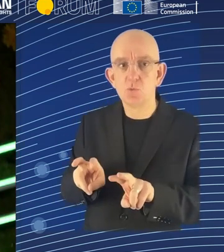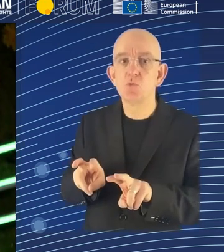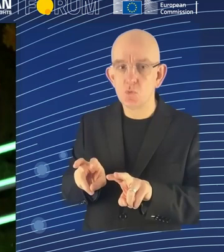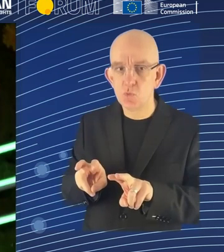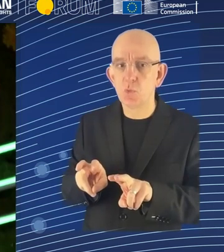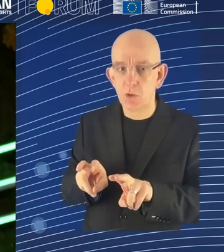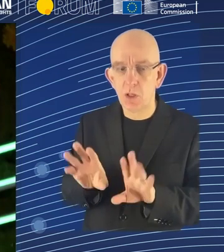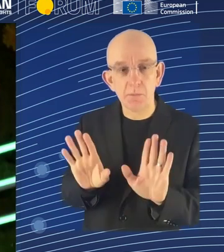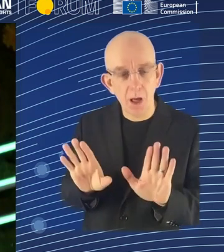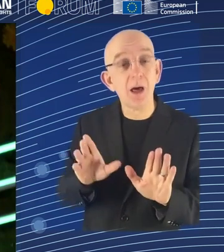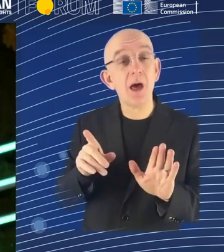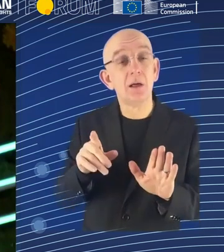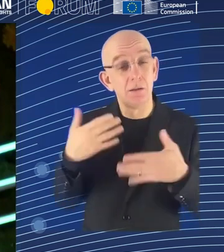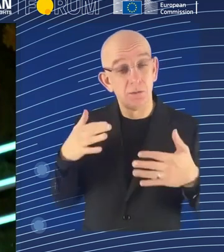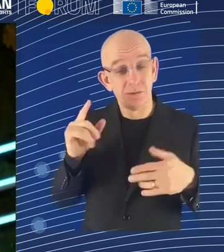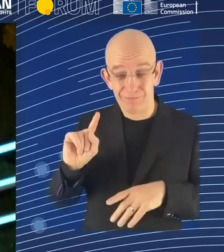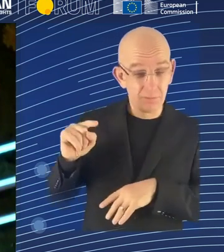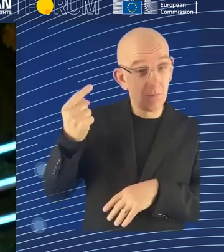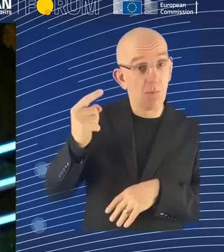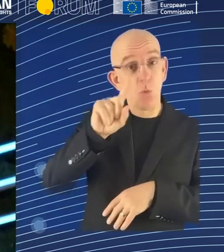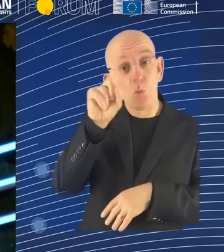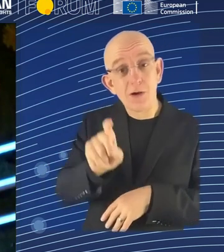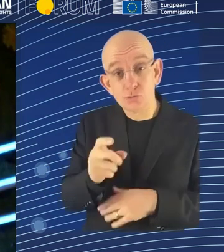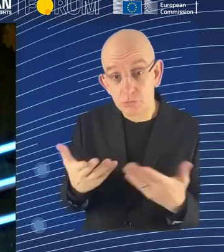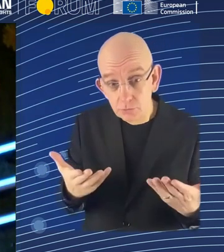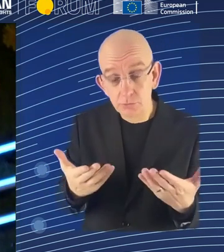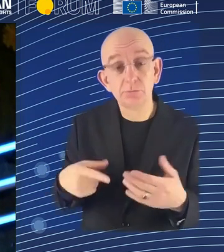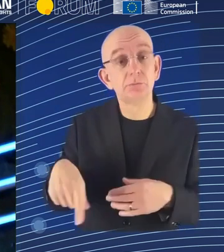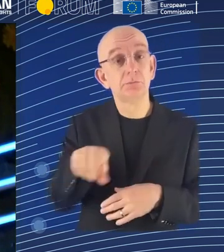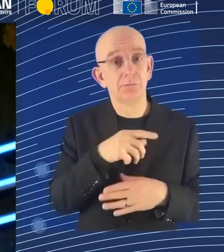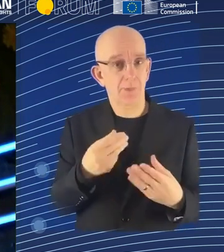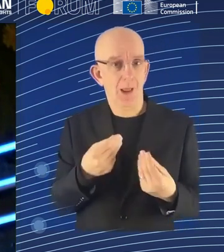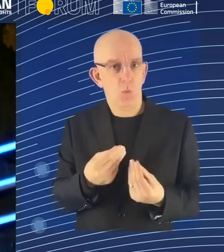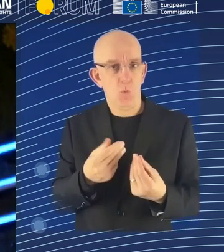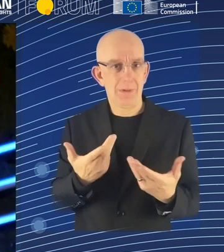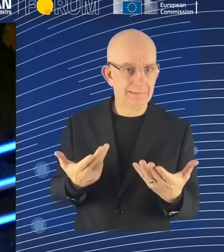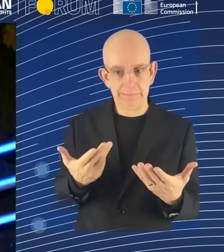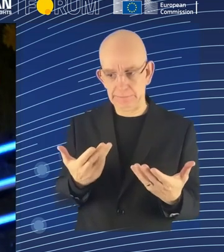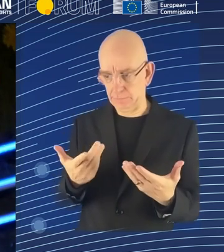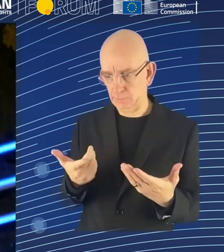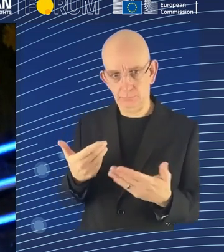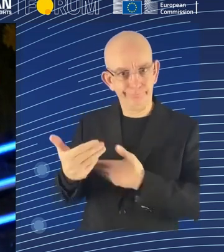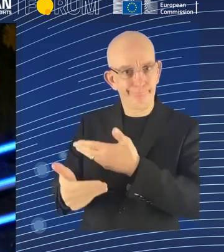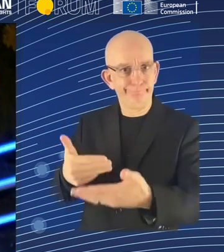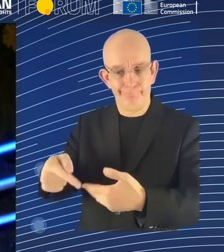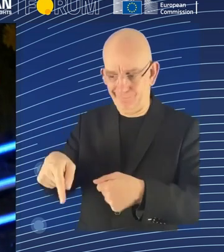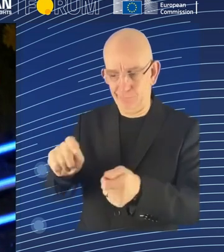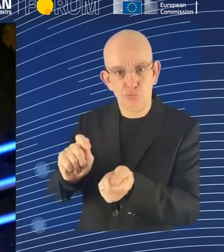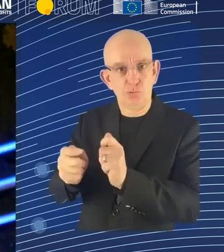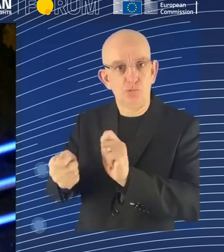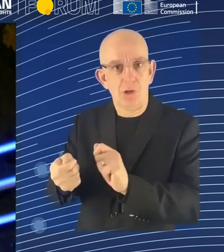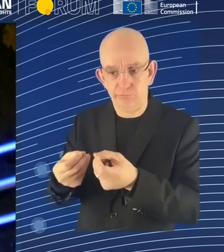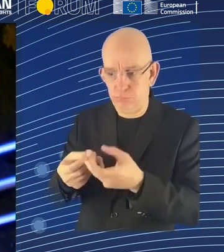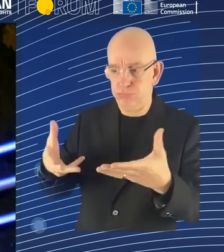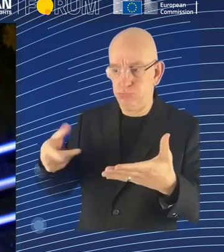negotiations given, you know, the algorithmic management and the broader implications of AI? I think there's a broad